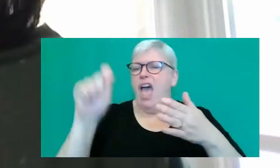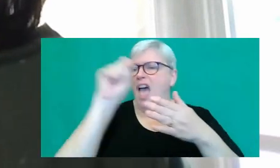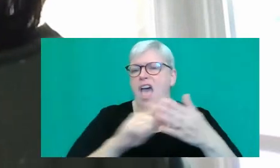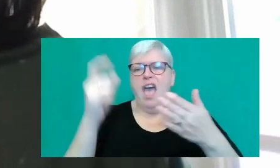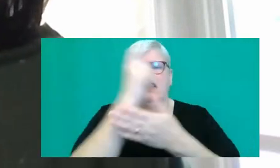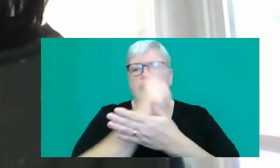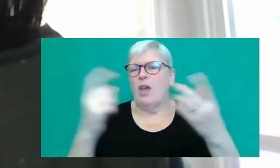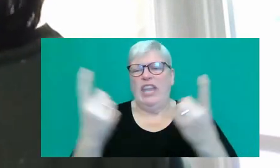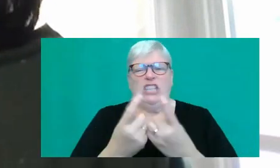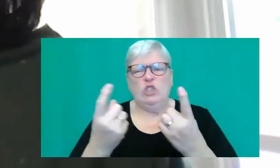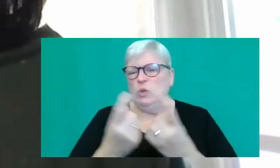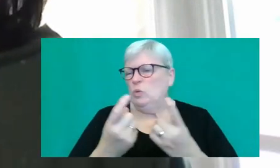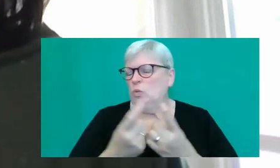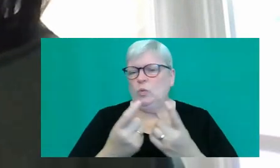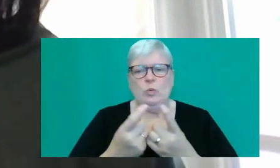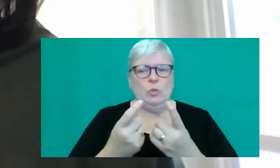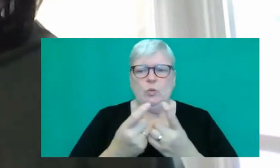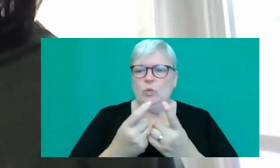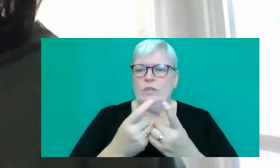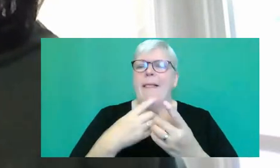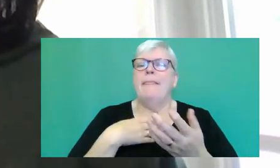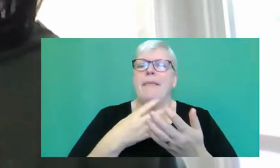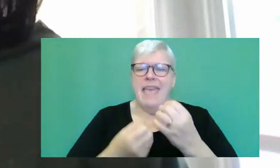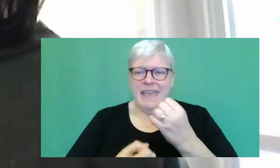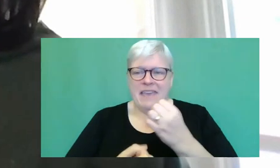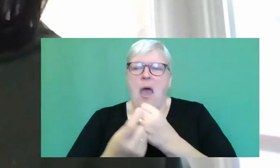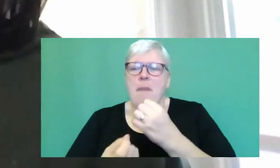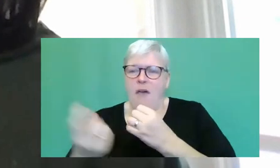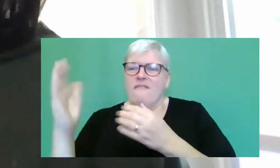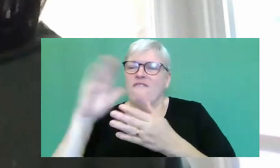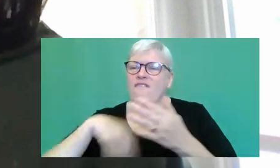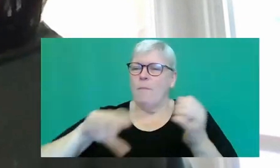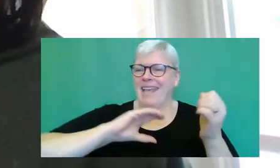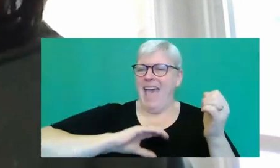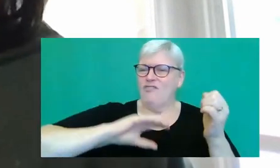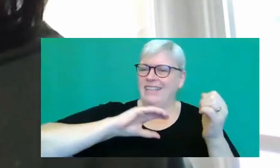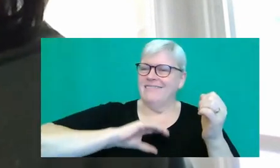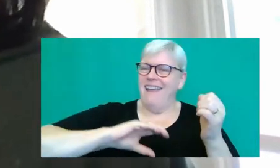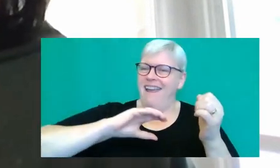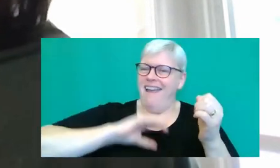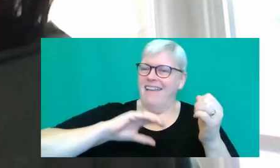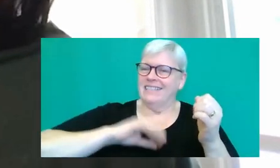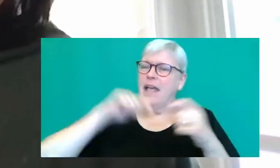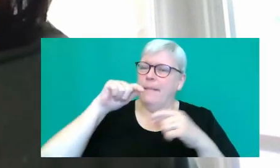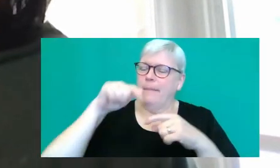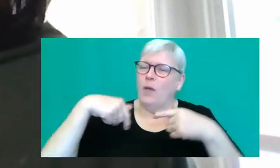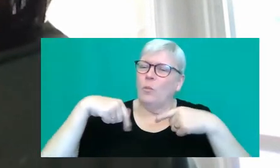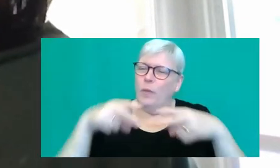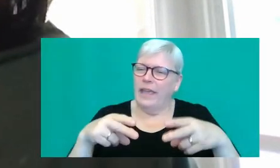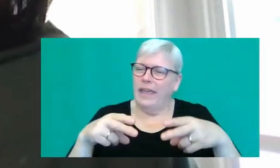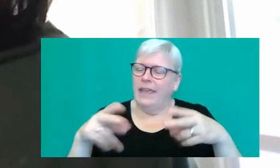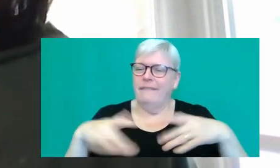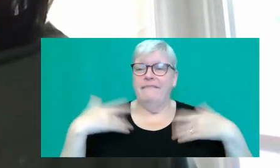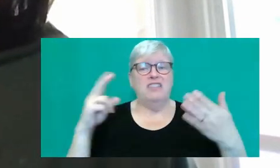those come out of who the characters are. So in that way, it feels natural